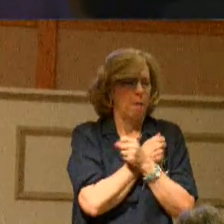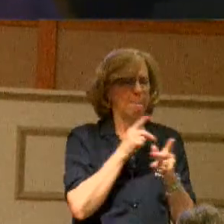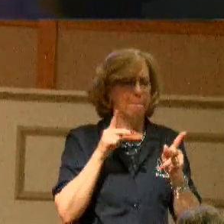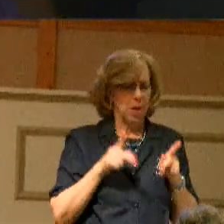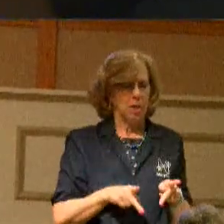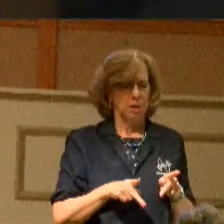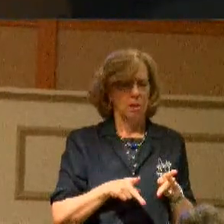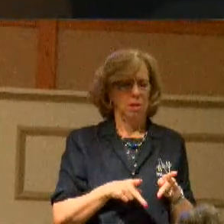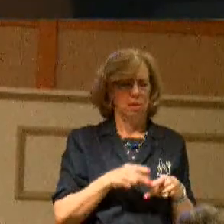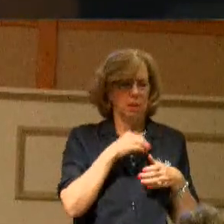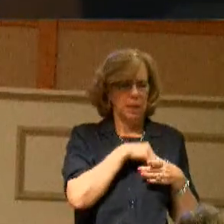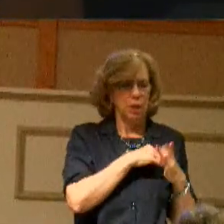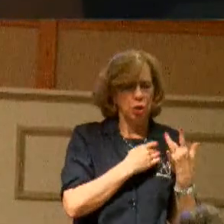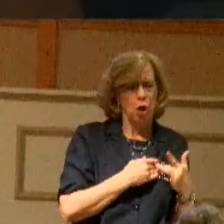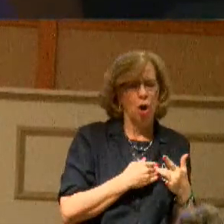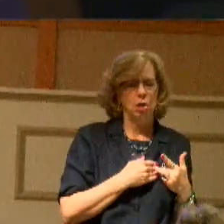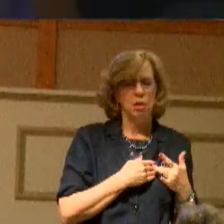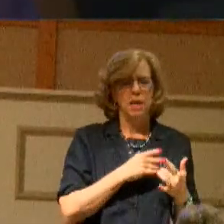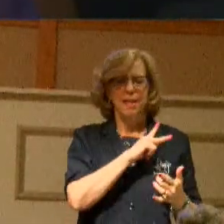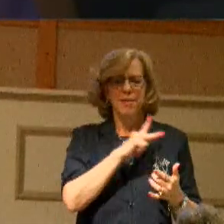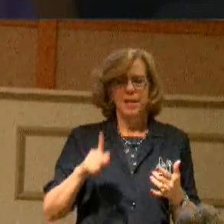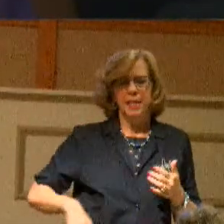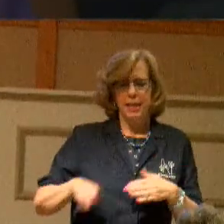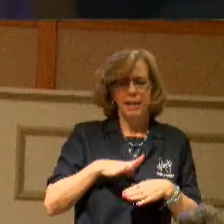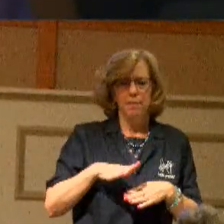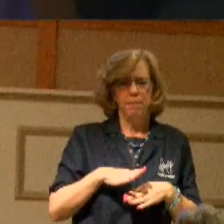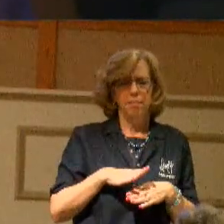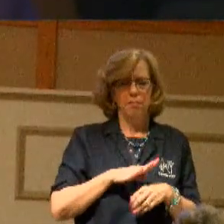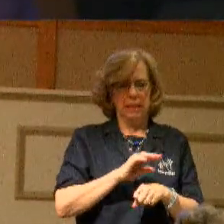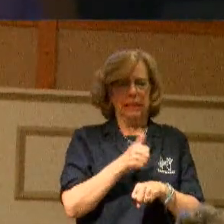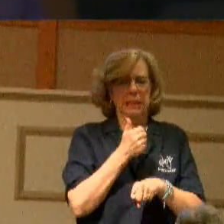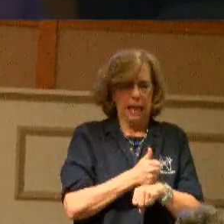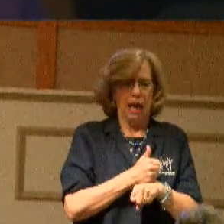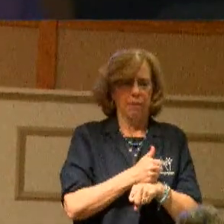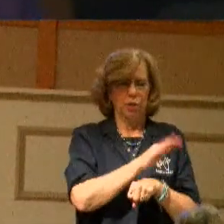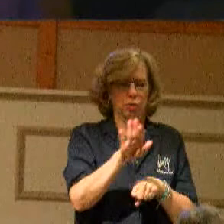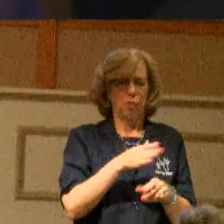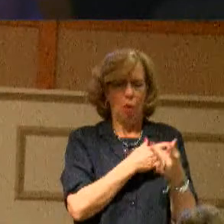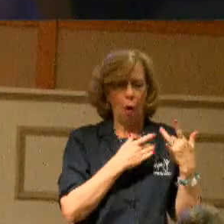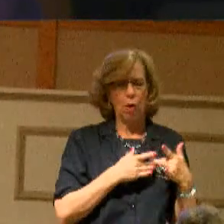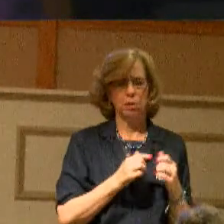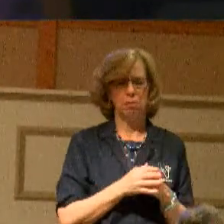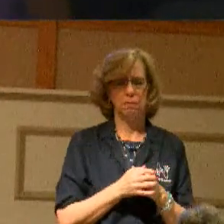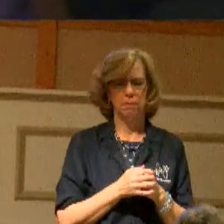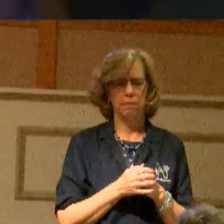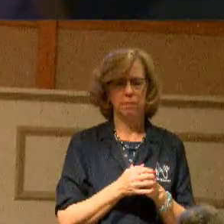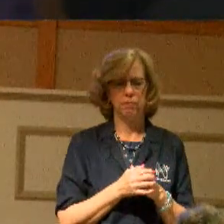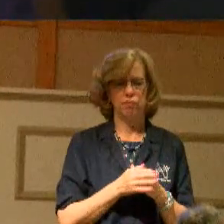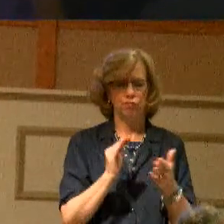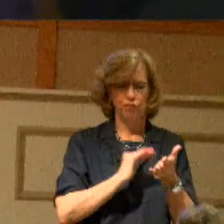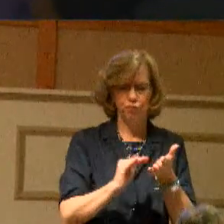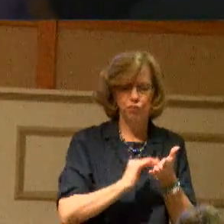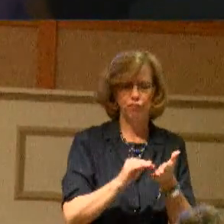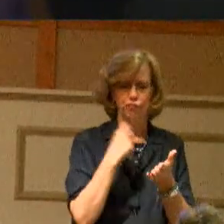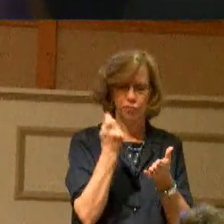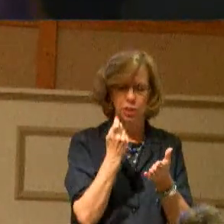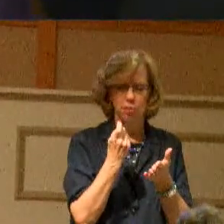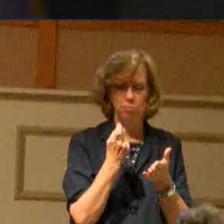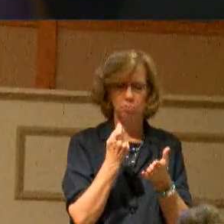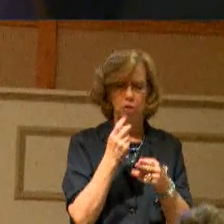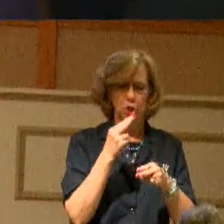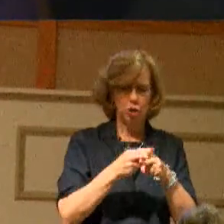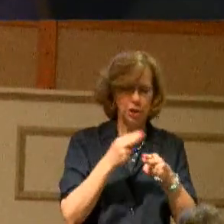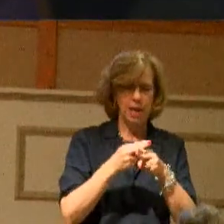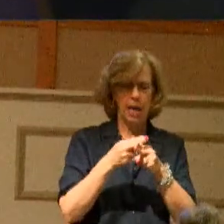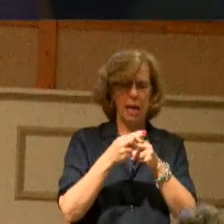and the kingdom of God can take up residence within you. Your sins will be forgiven, your name written